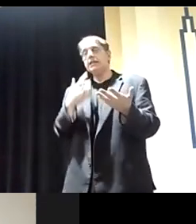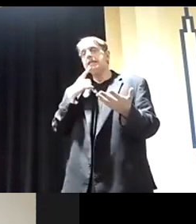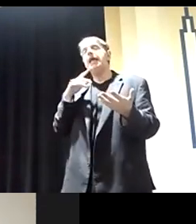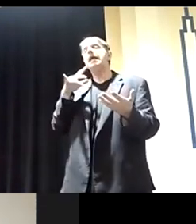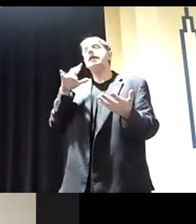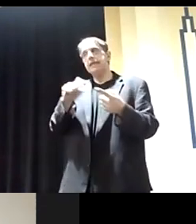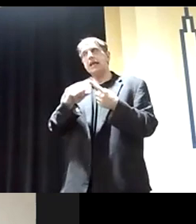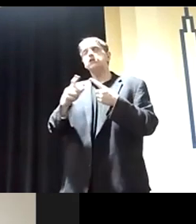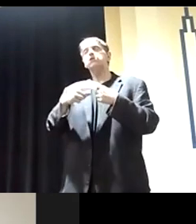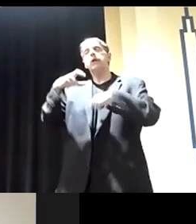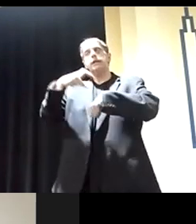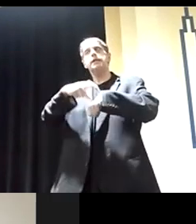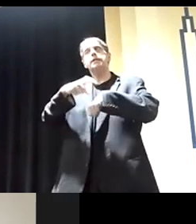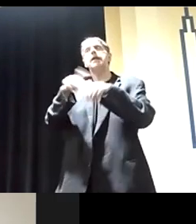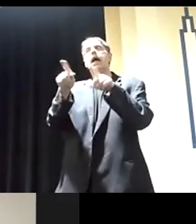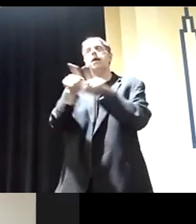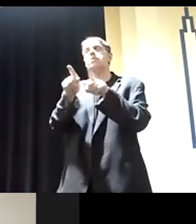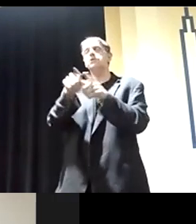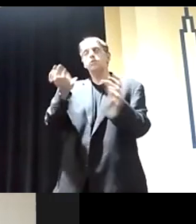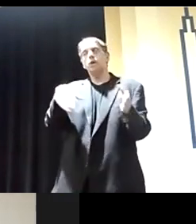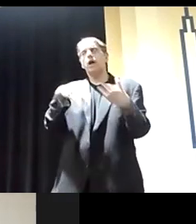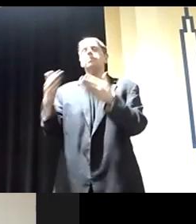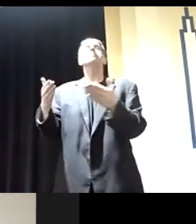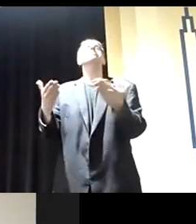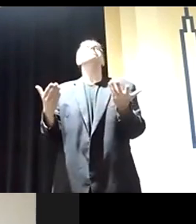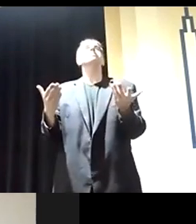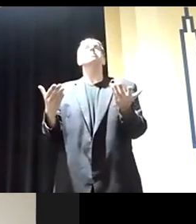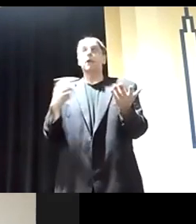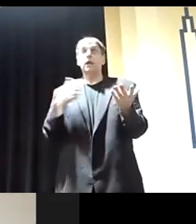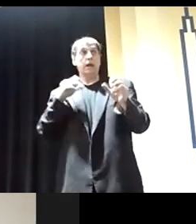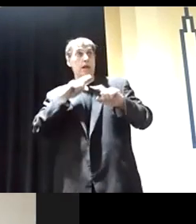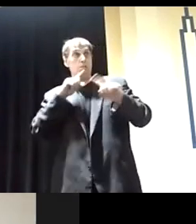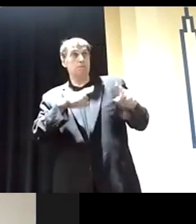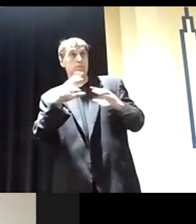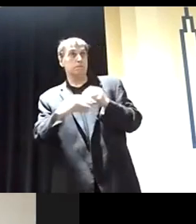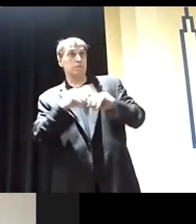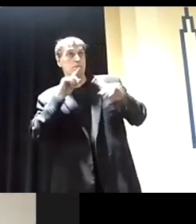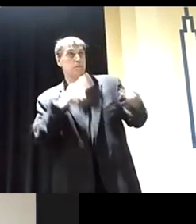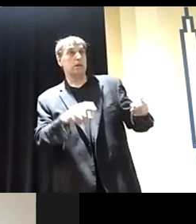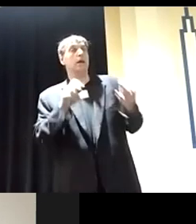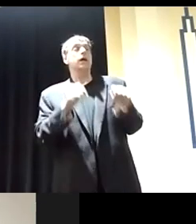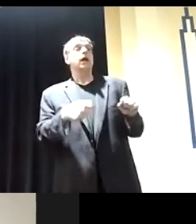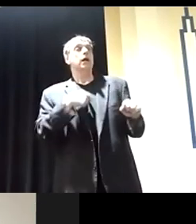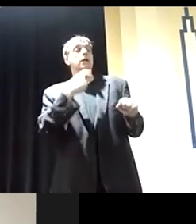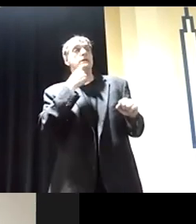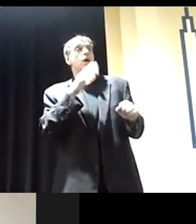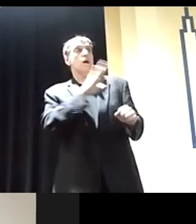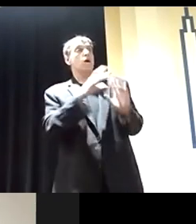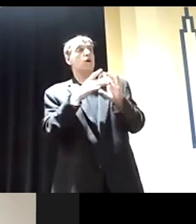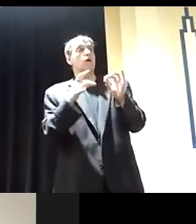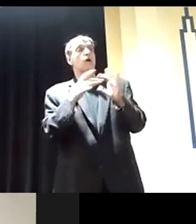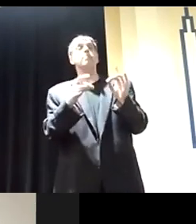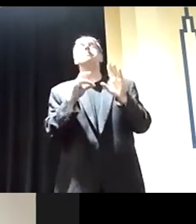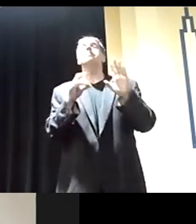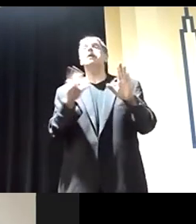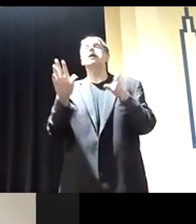No. you. No. Bear. I have an opportunity as well. Can we still rebut? Yeah. I would just say, I heard a comment made that it's